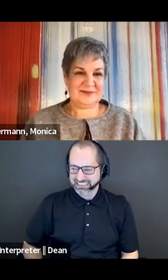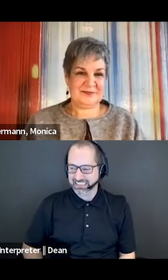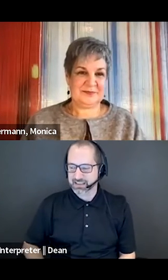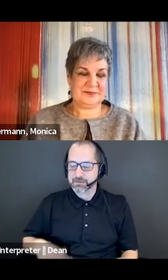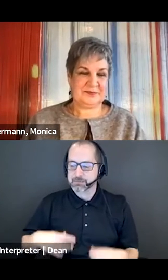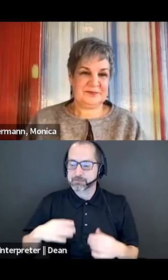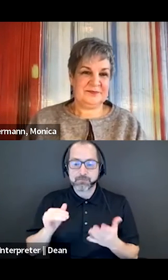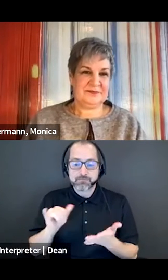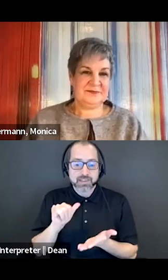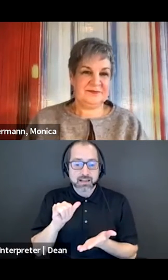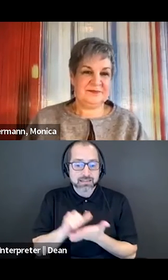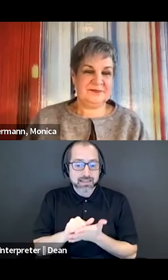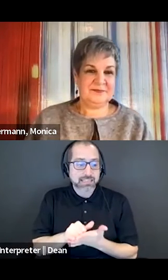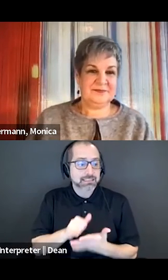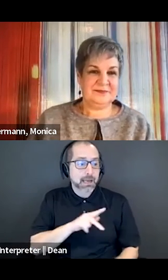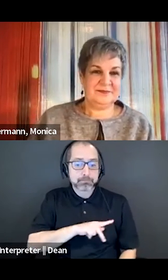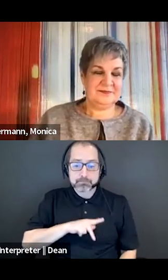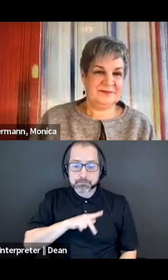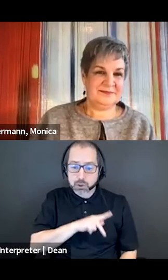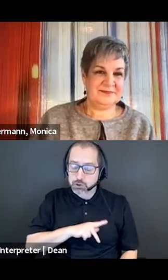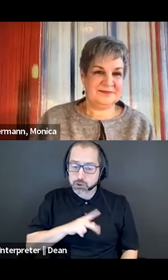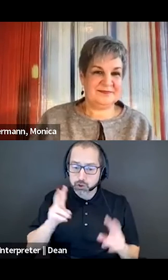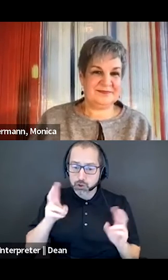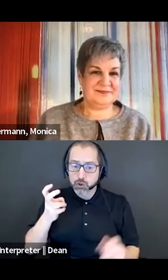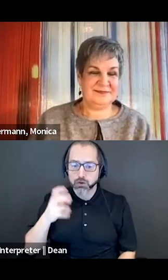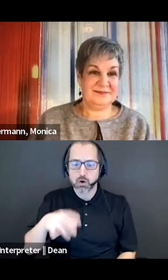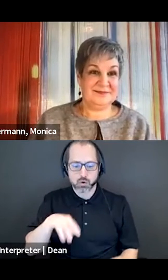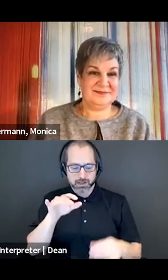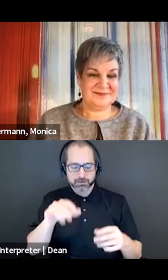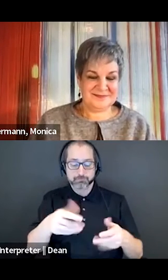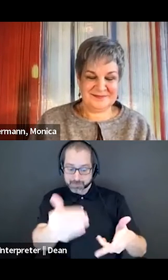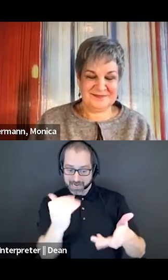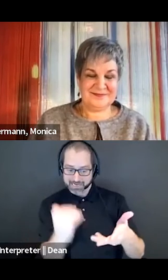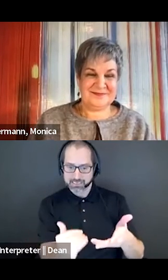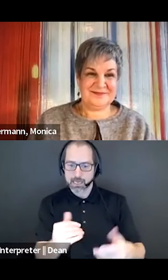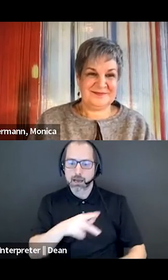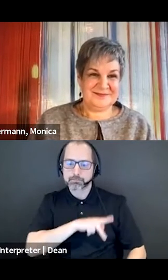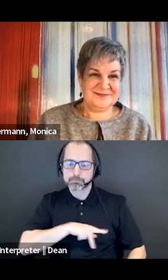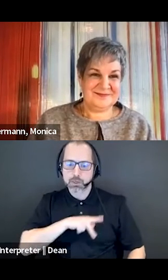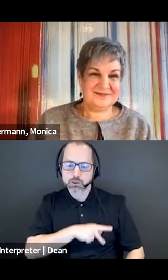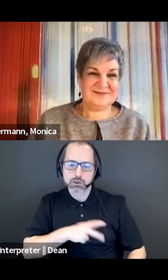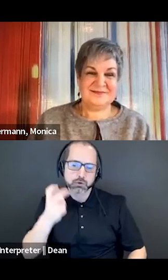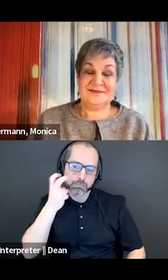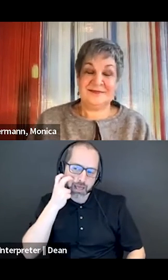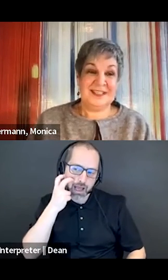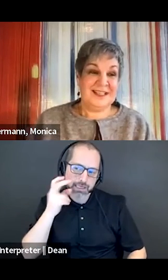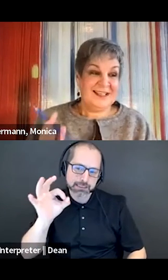That's a personal blind spot. Ooh, that's interesting. That's a personal blind spot. Monica.